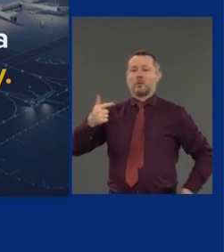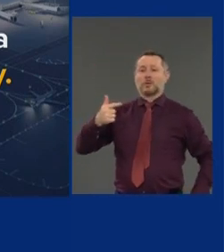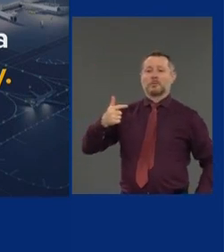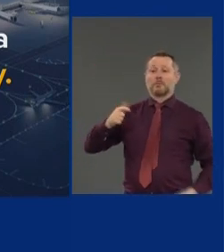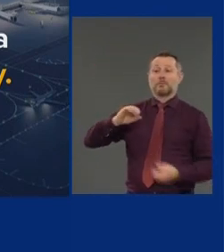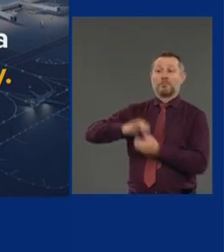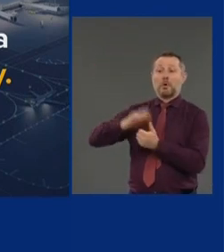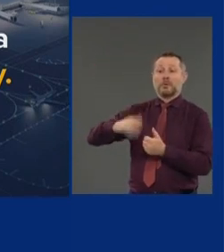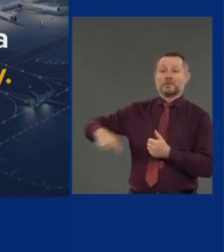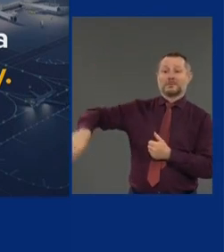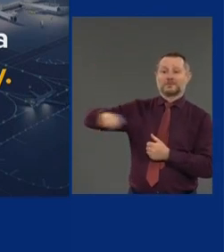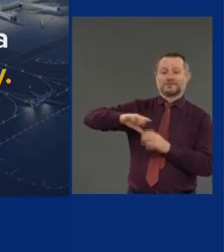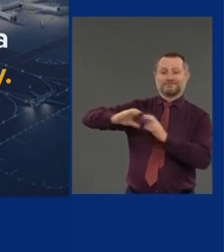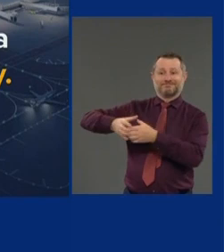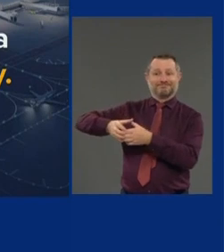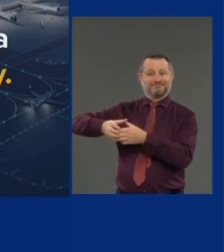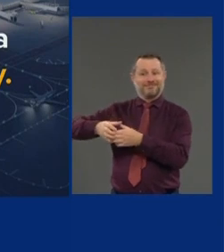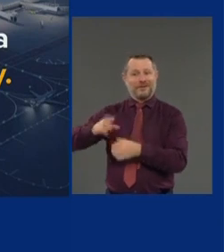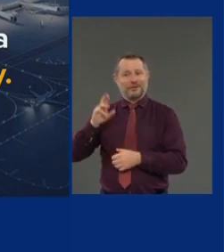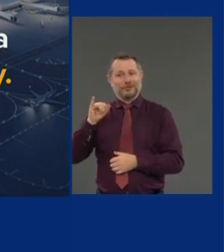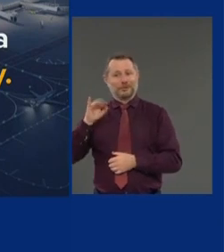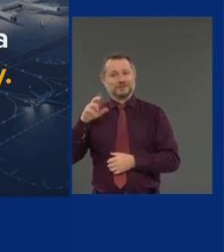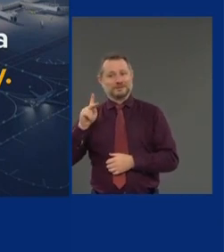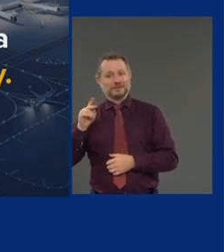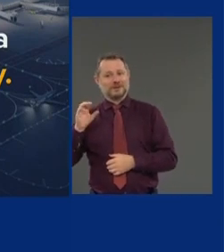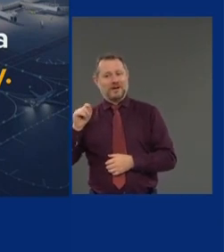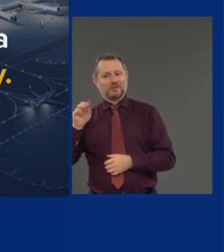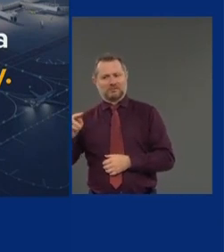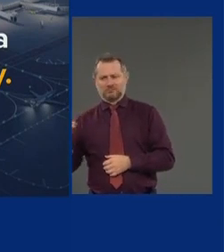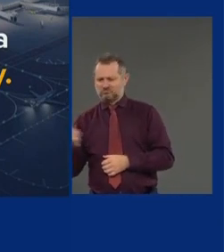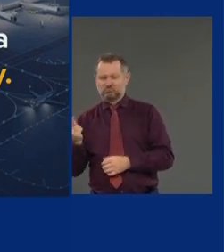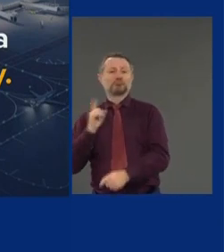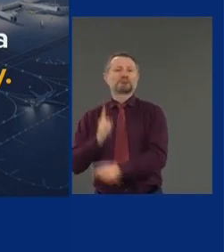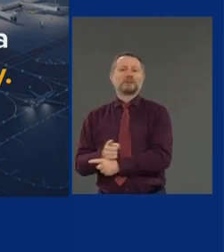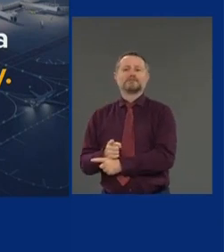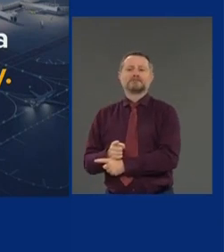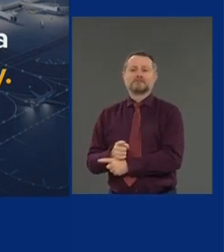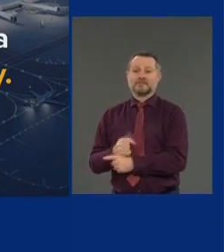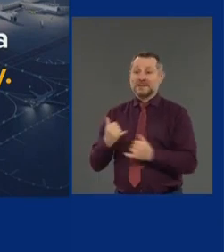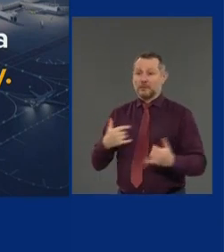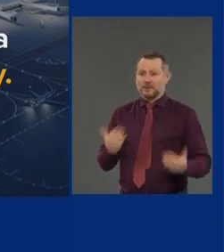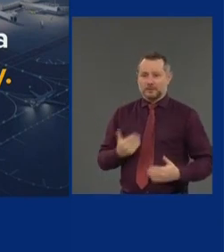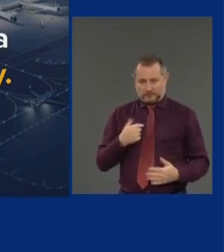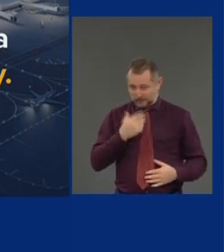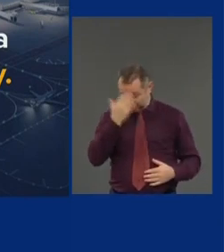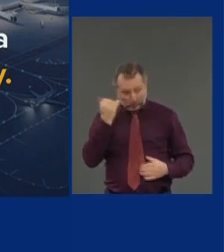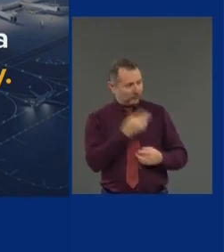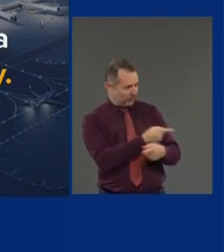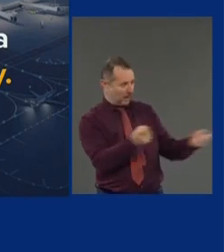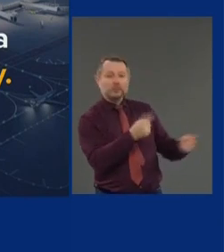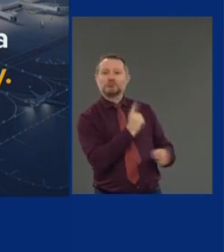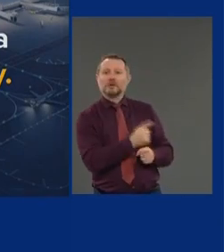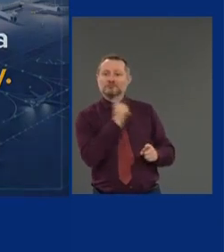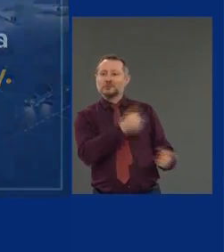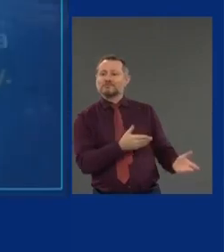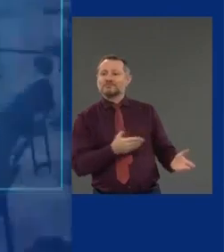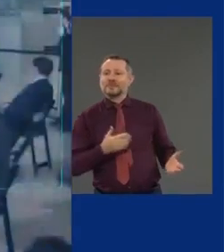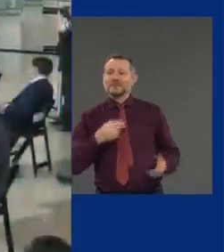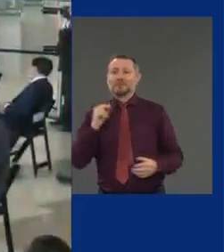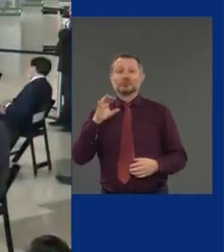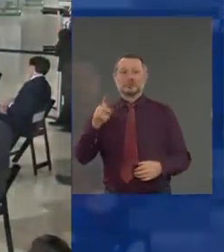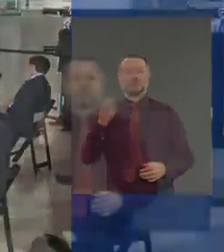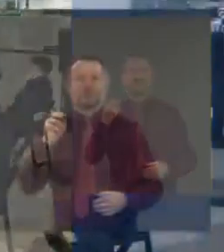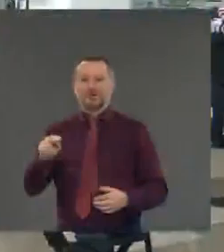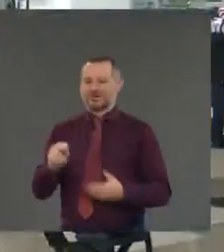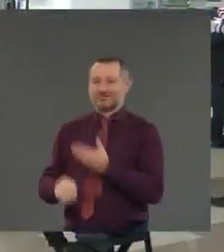And they were right. And we're here today because they were right. Mr. Rick Cotton. Thank you, Governor.